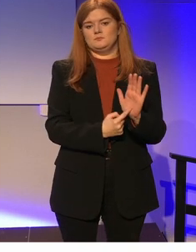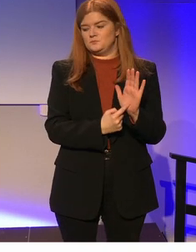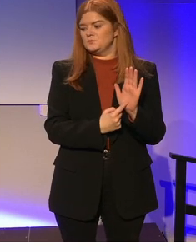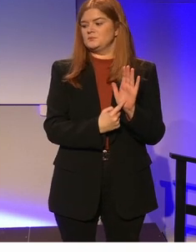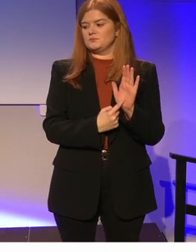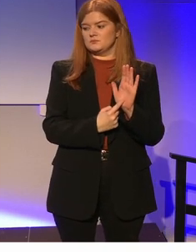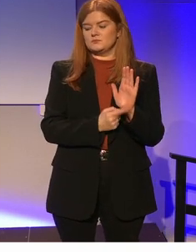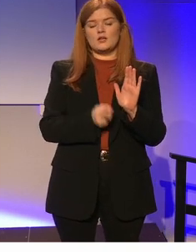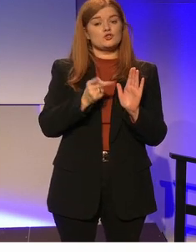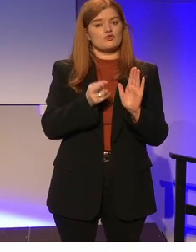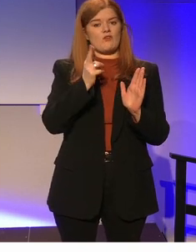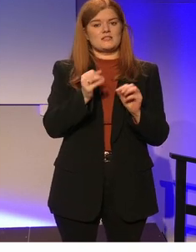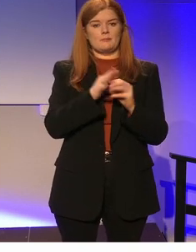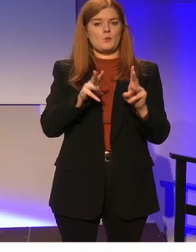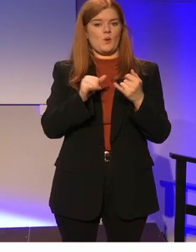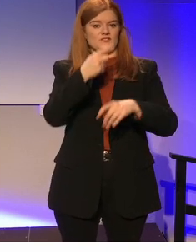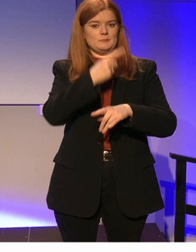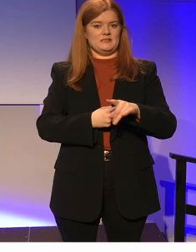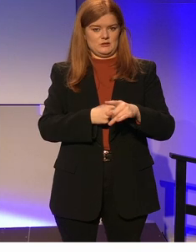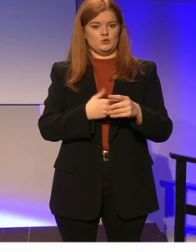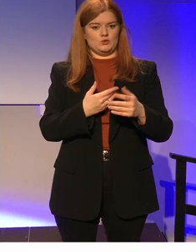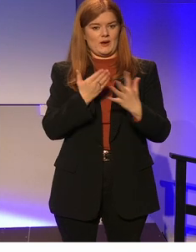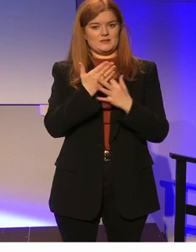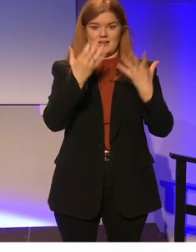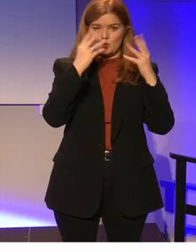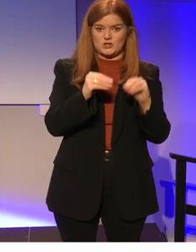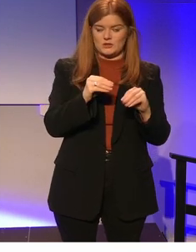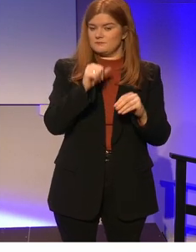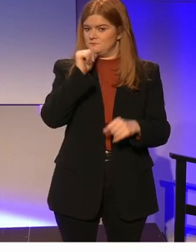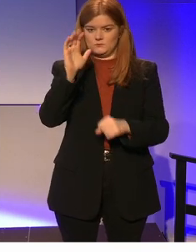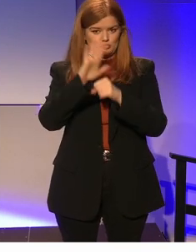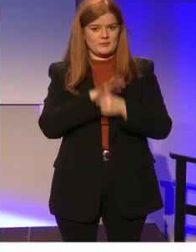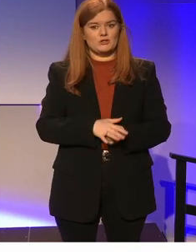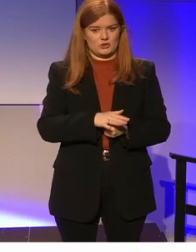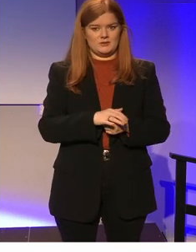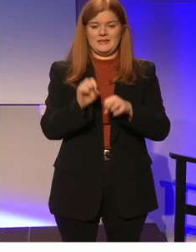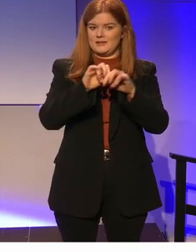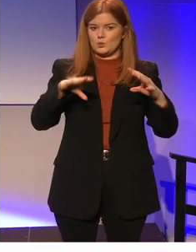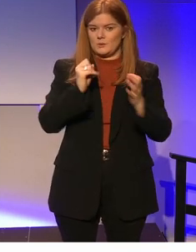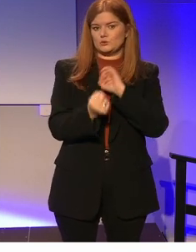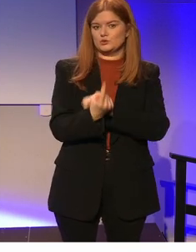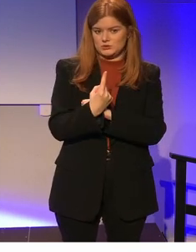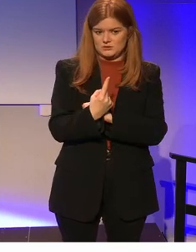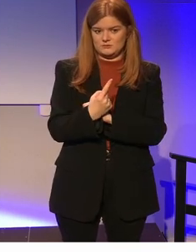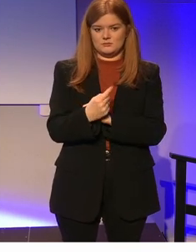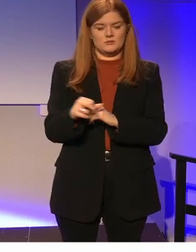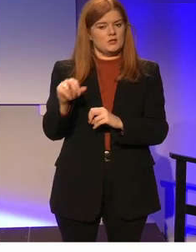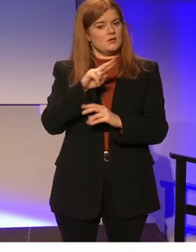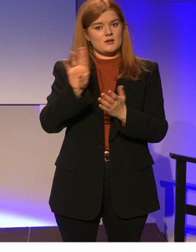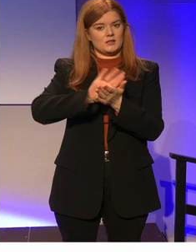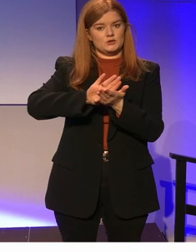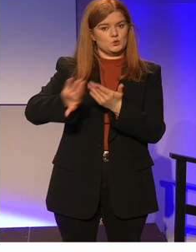here, the rights of persons with disabilities to education without discrimination, equal opportunity, not